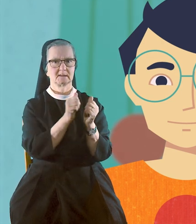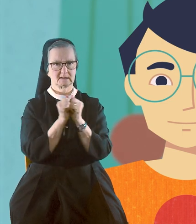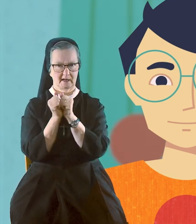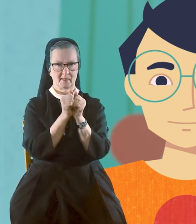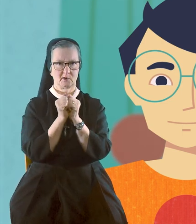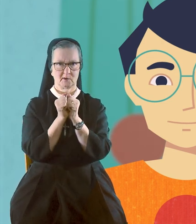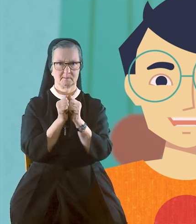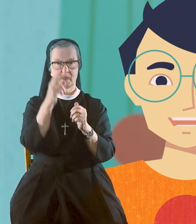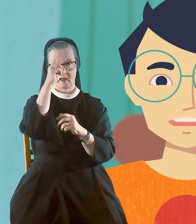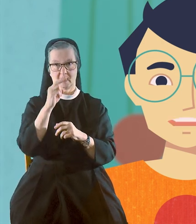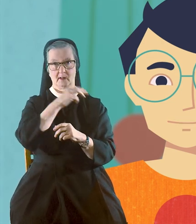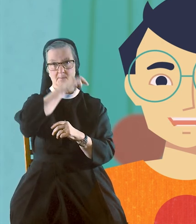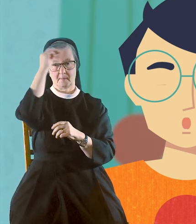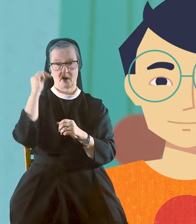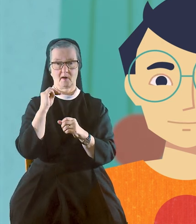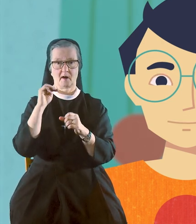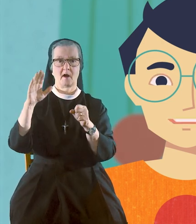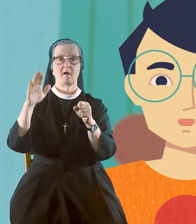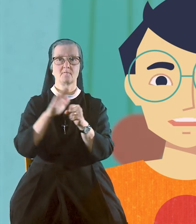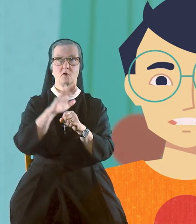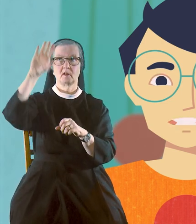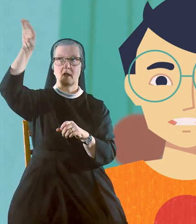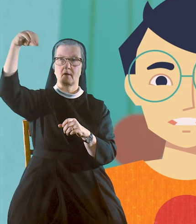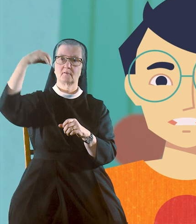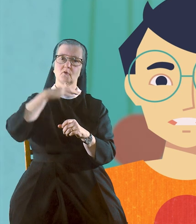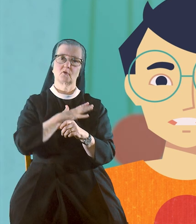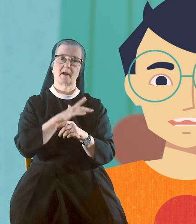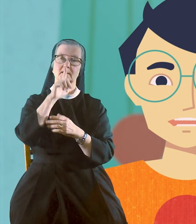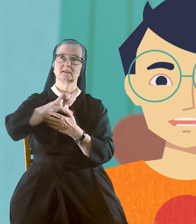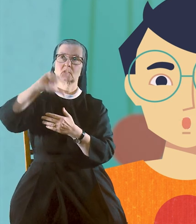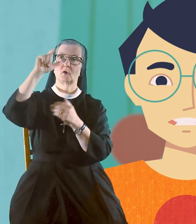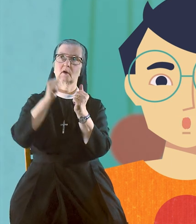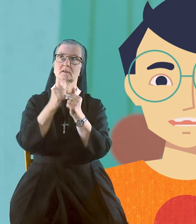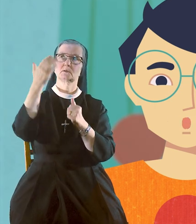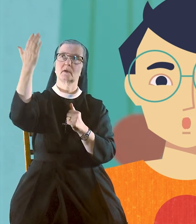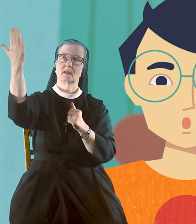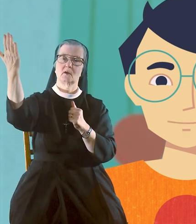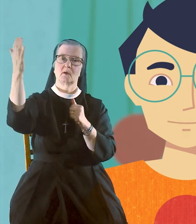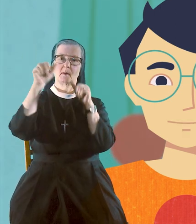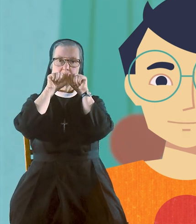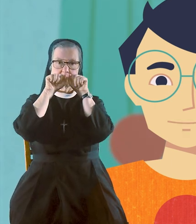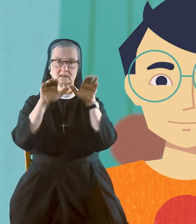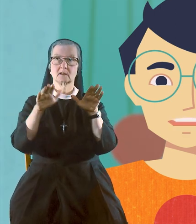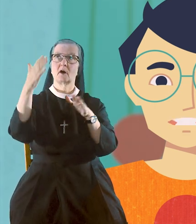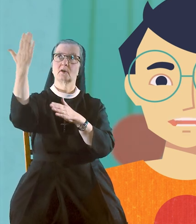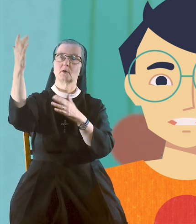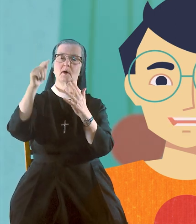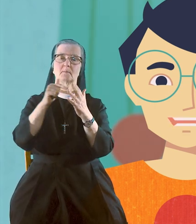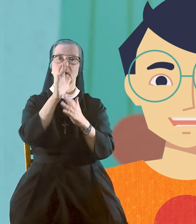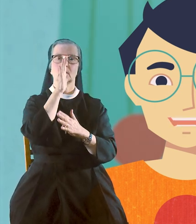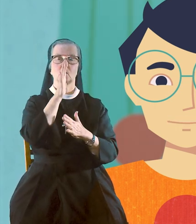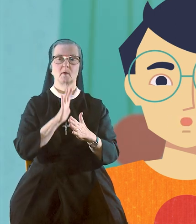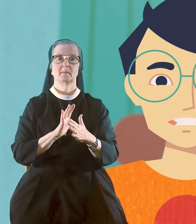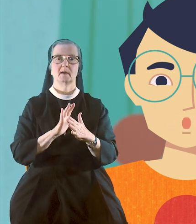it together. Hail Mary, full of grace, the Lord is with you. Blessed